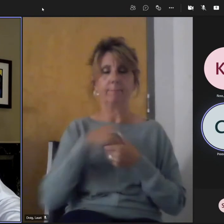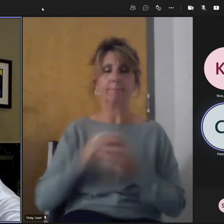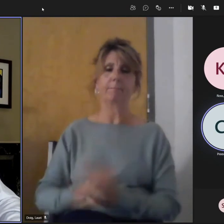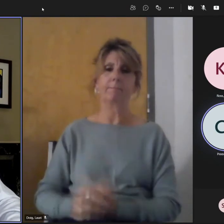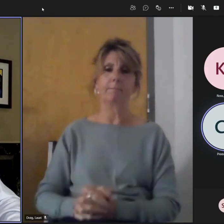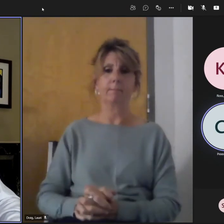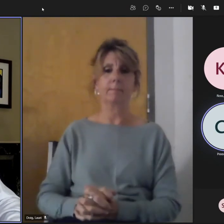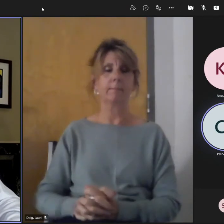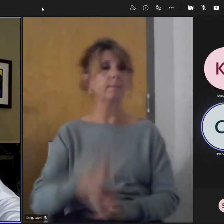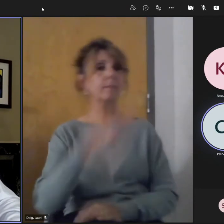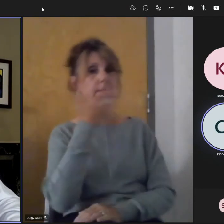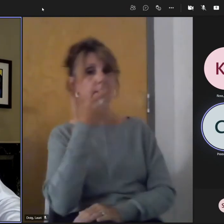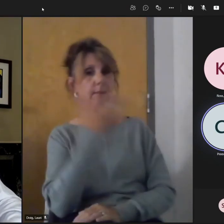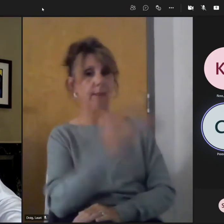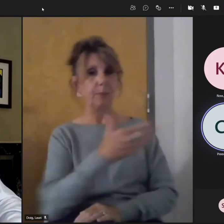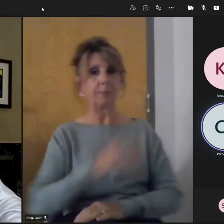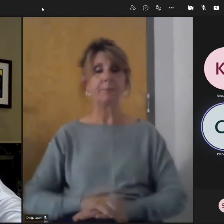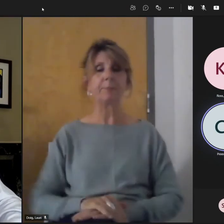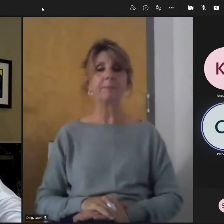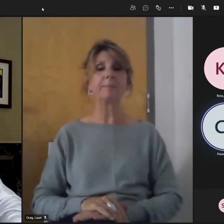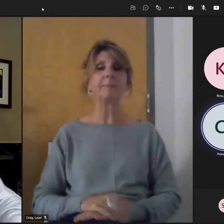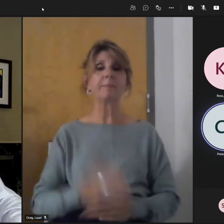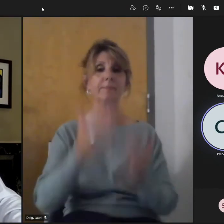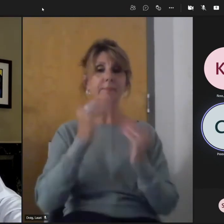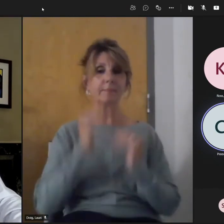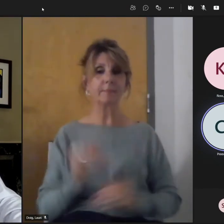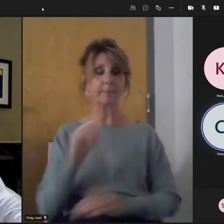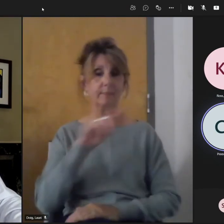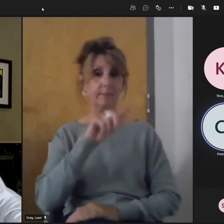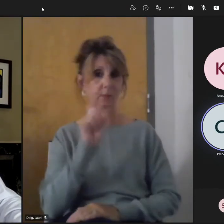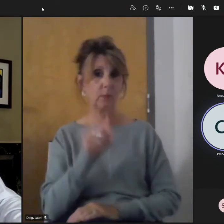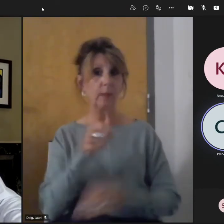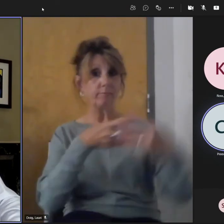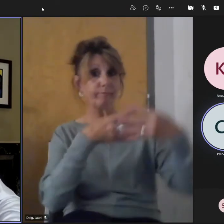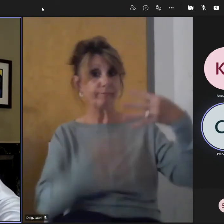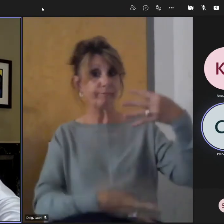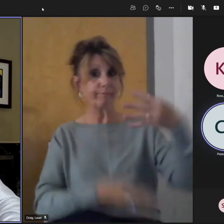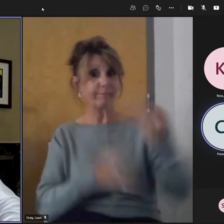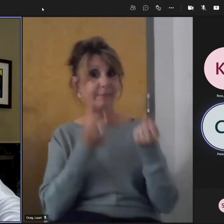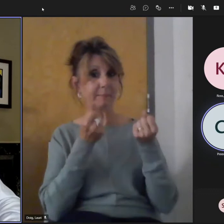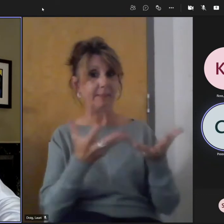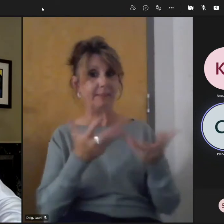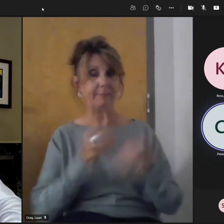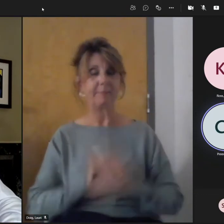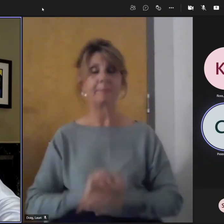Thank you very much. I'll go on to the next question because there are quite a few questions, Michael.